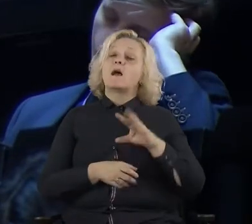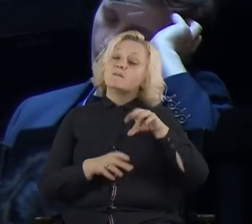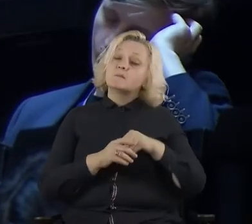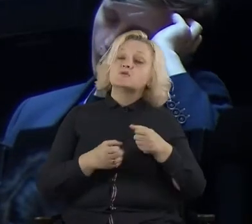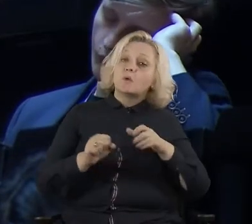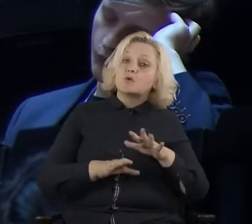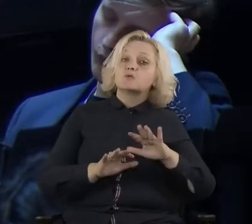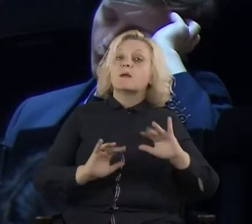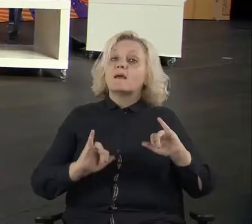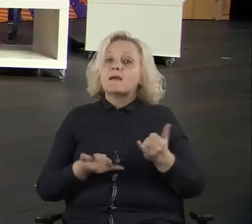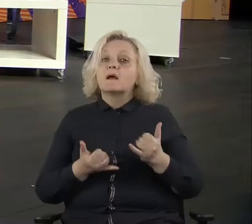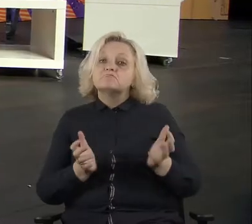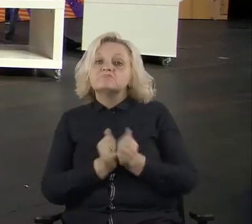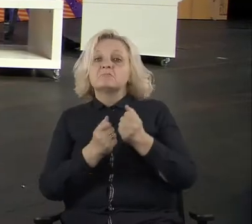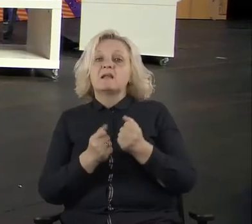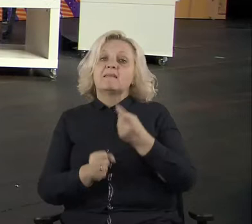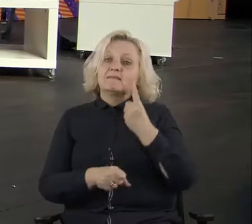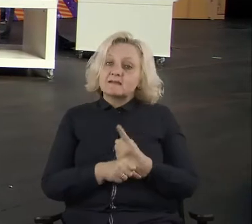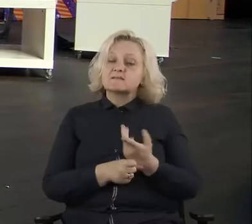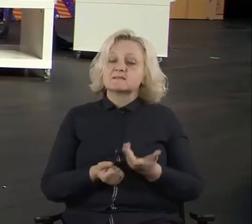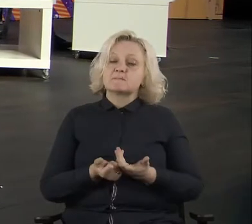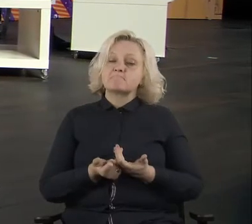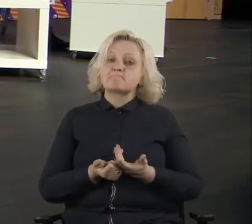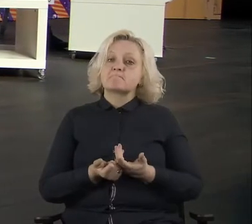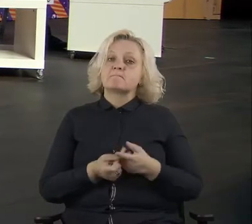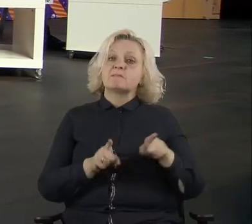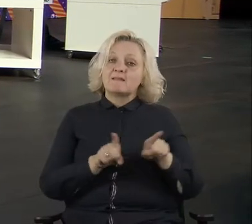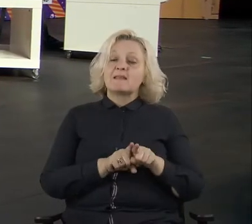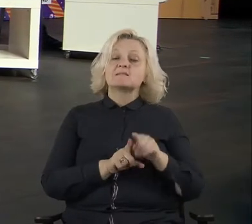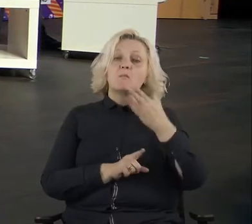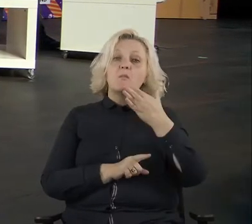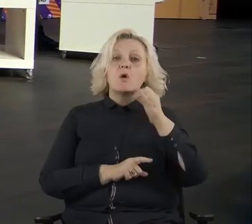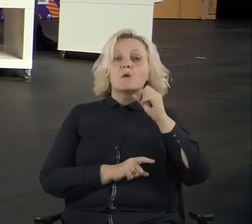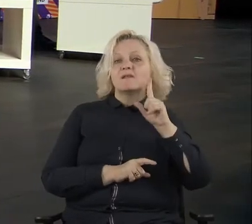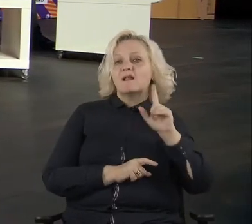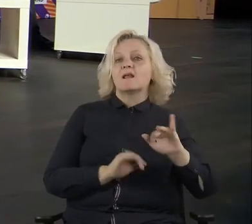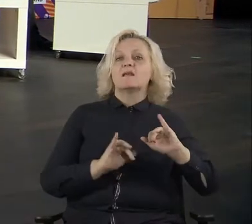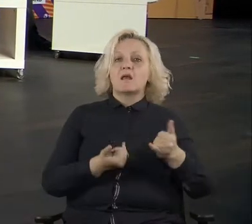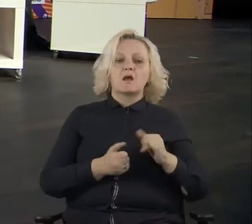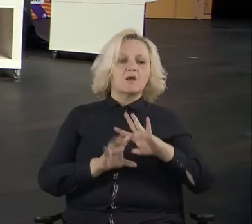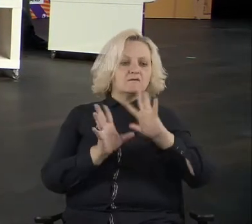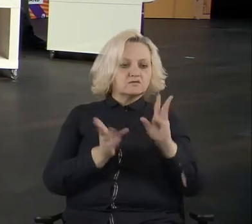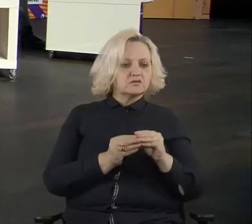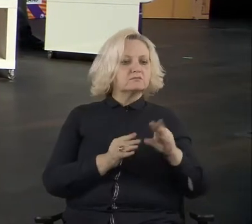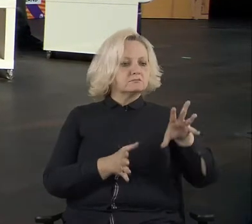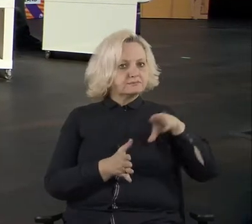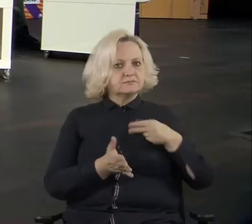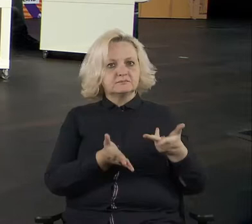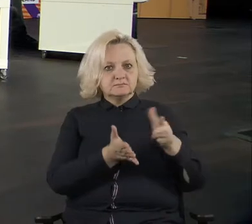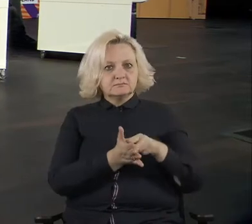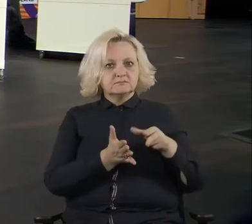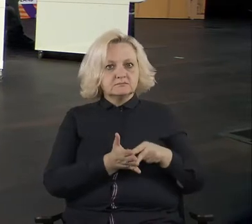a model of traceability. So all the proposals who were accepted, they were converted into projects and they were, uh,